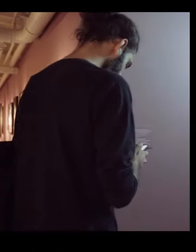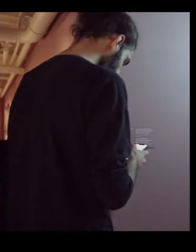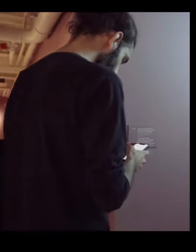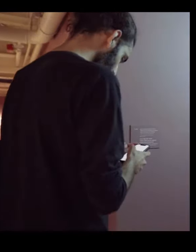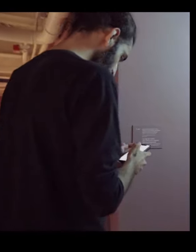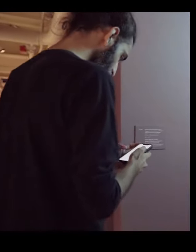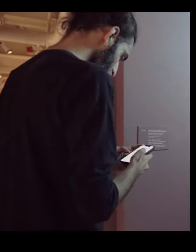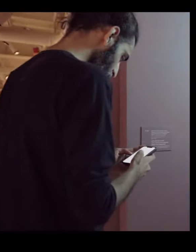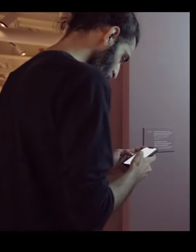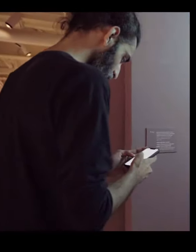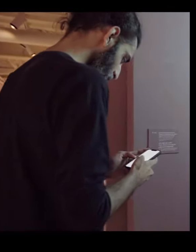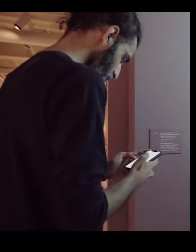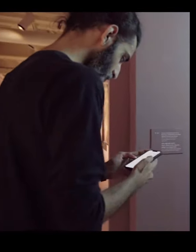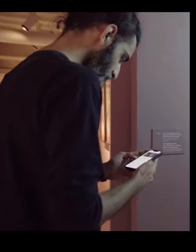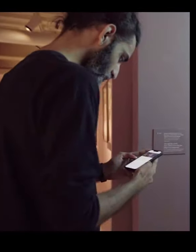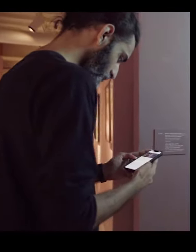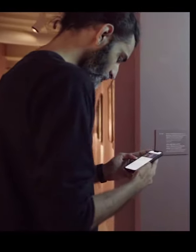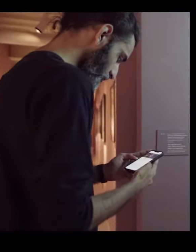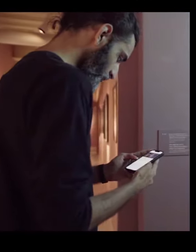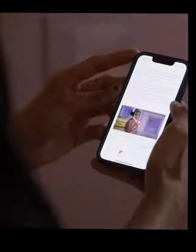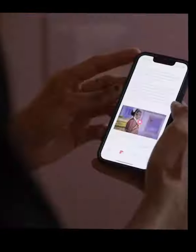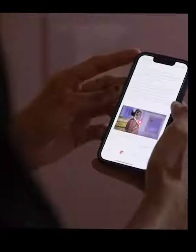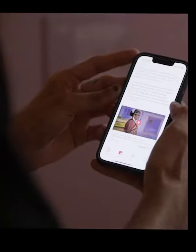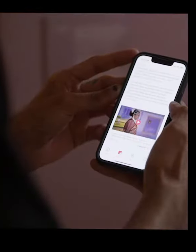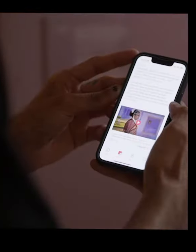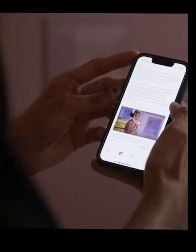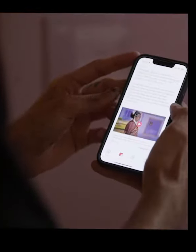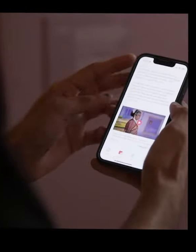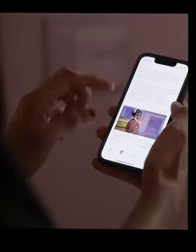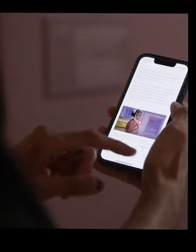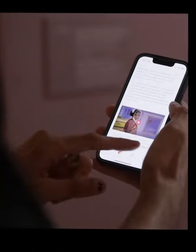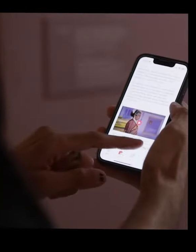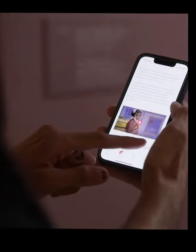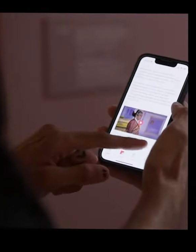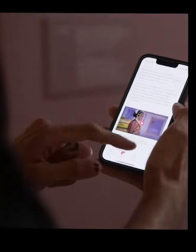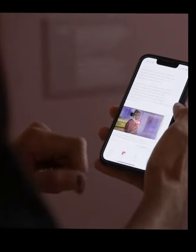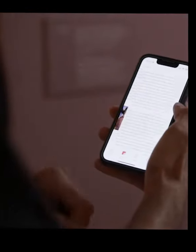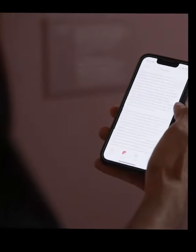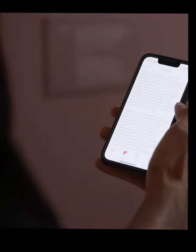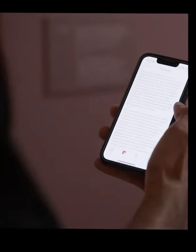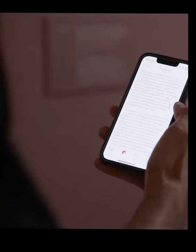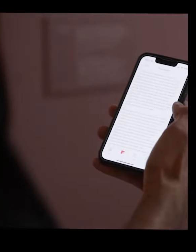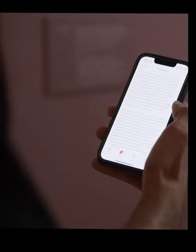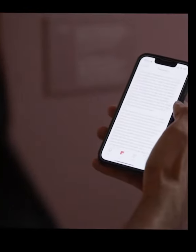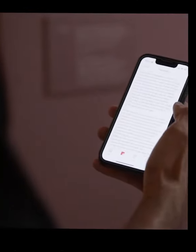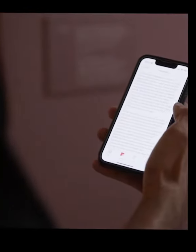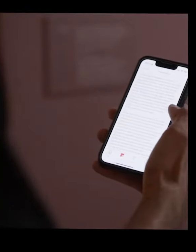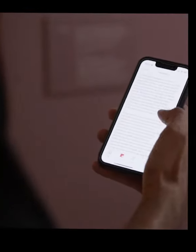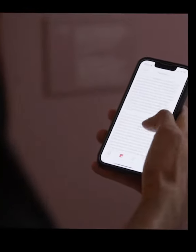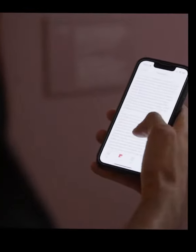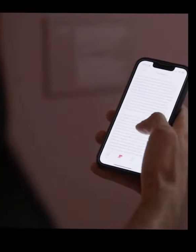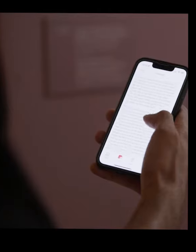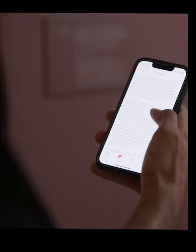We also have Indian Sign Language translations for the artworks on our major exhibition on the fourth floor.